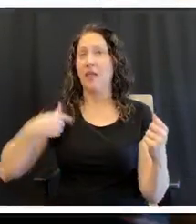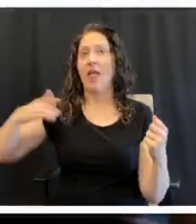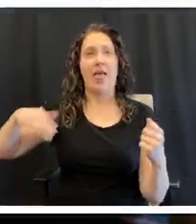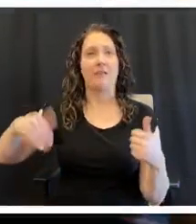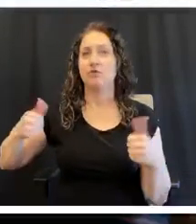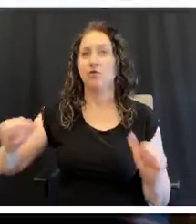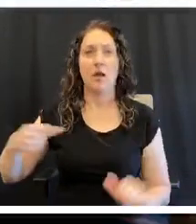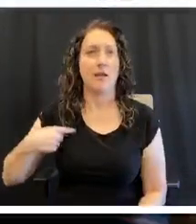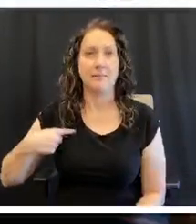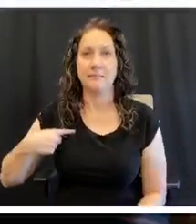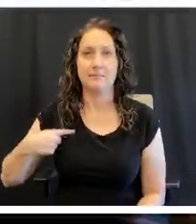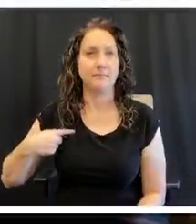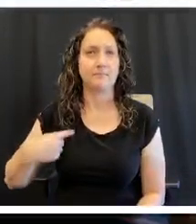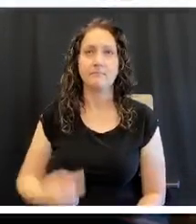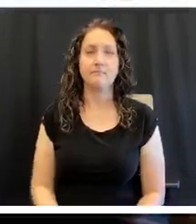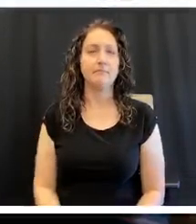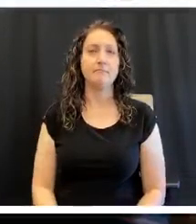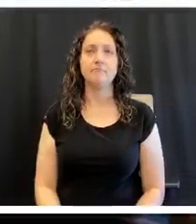air fryer.